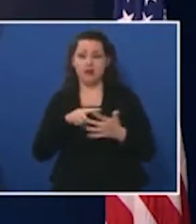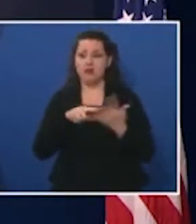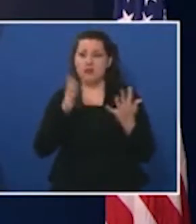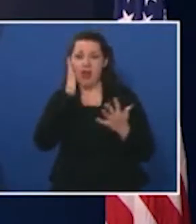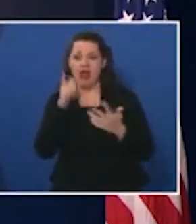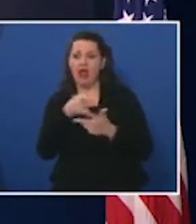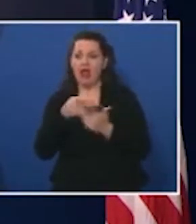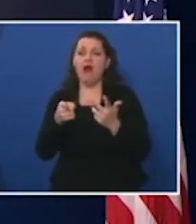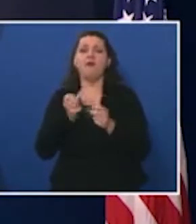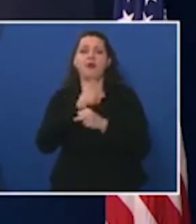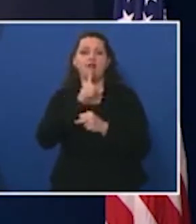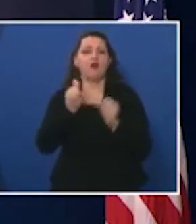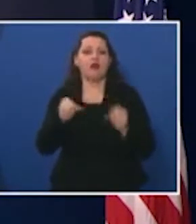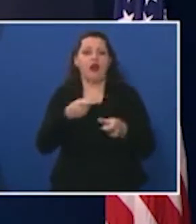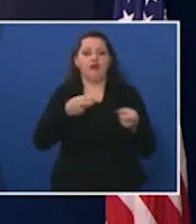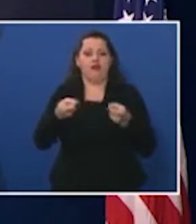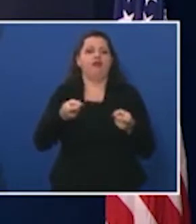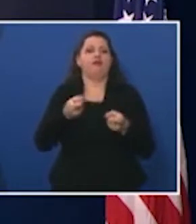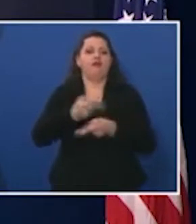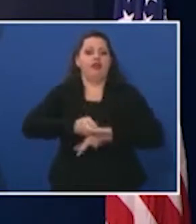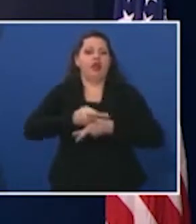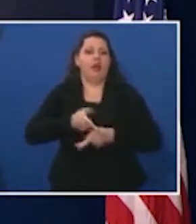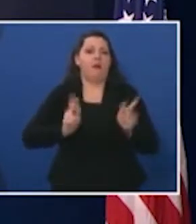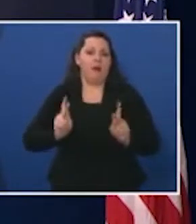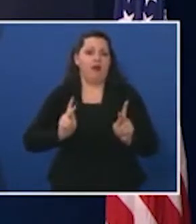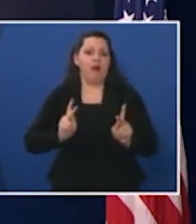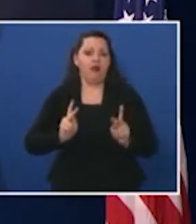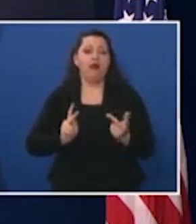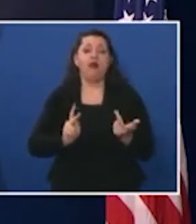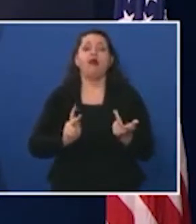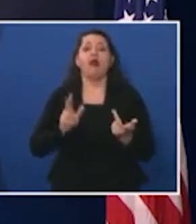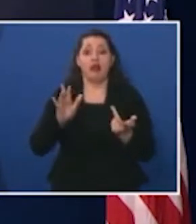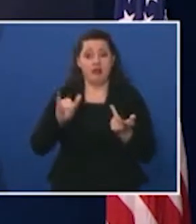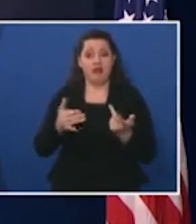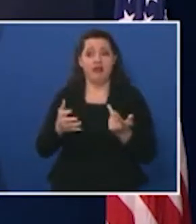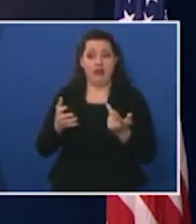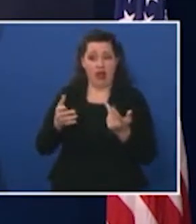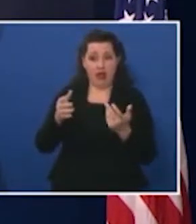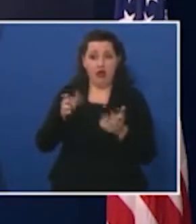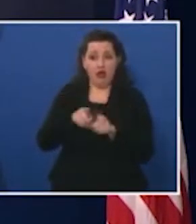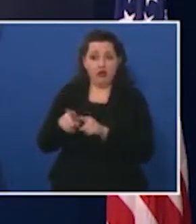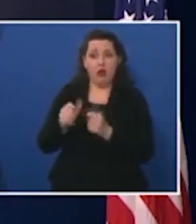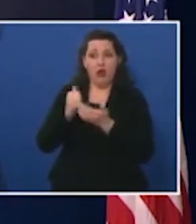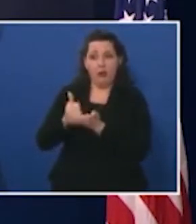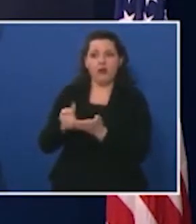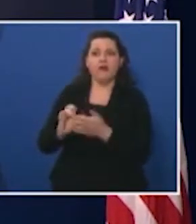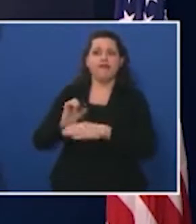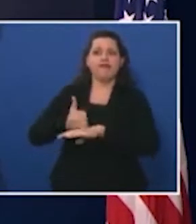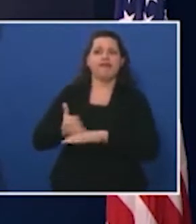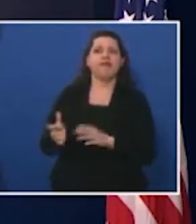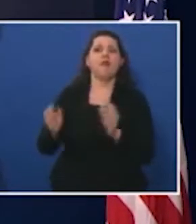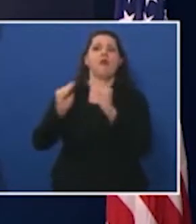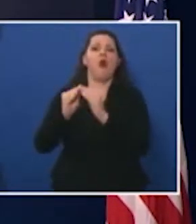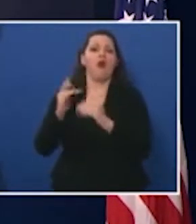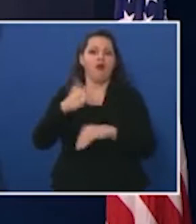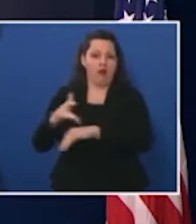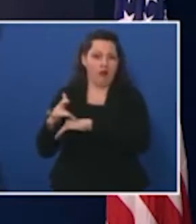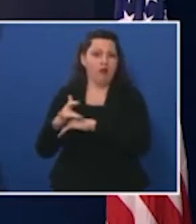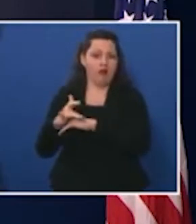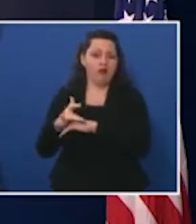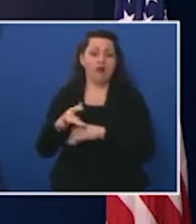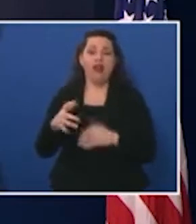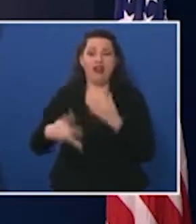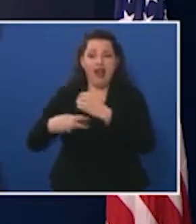of COVID-19 patients and increase their capacity to accept more of patients if necessary we meant that